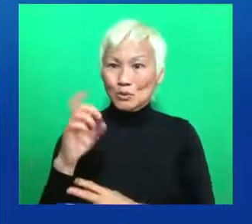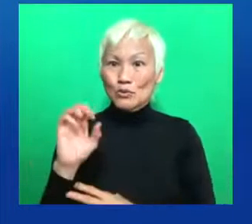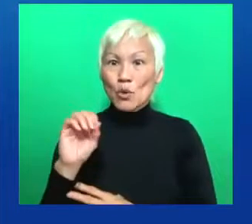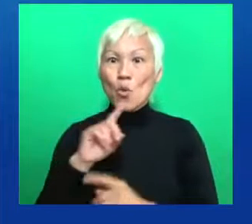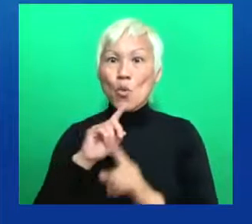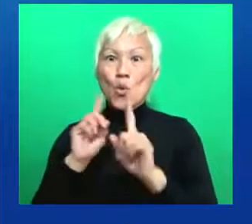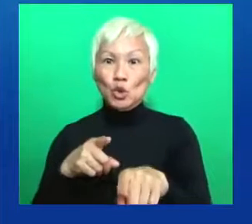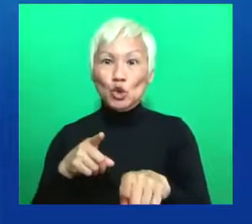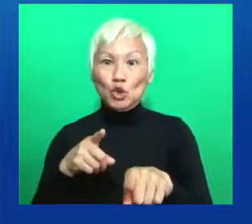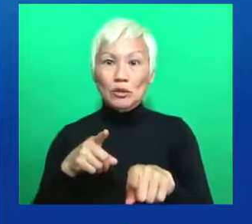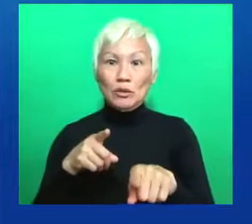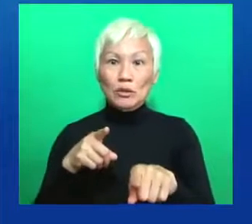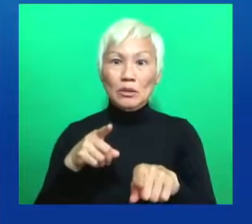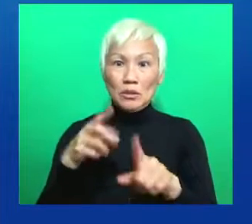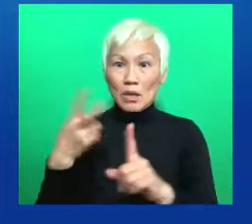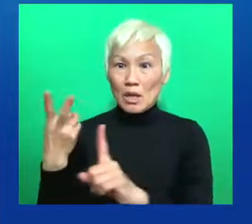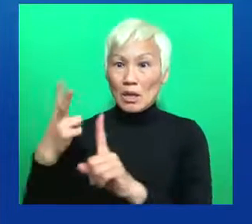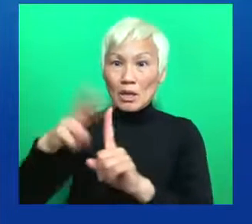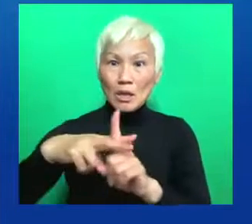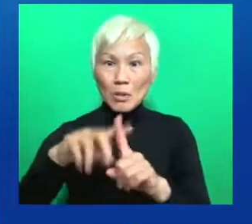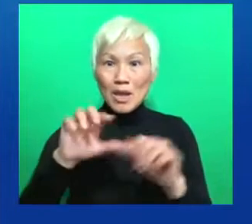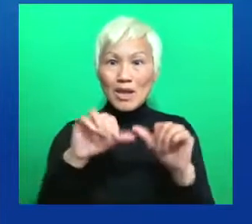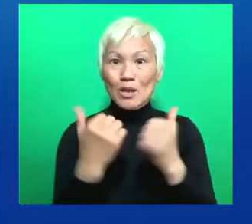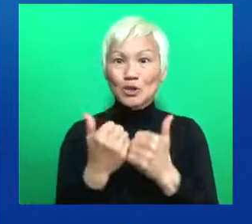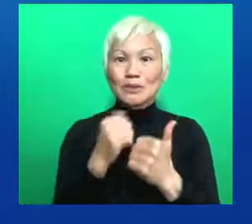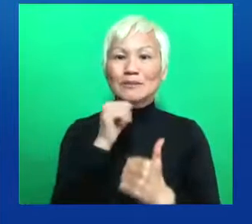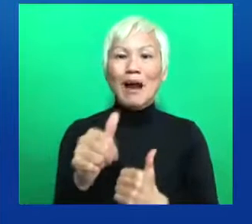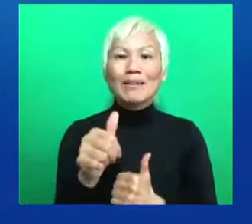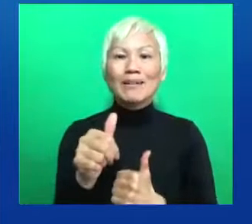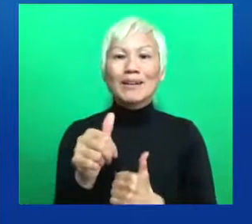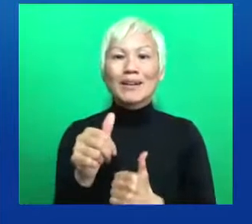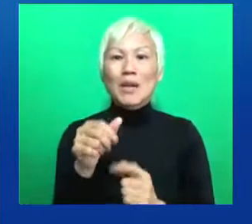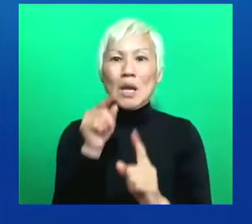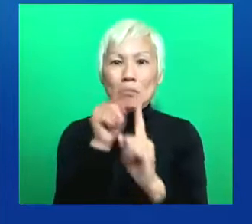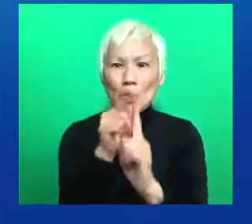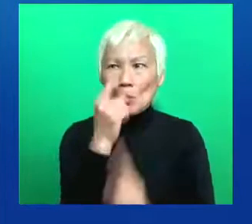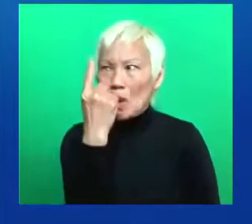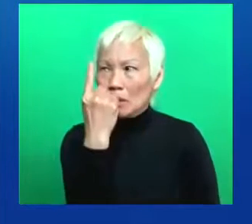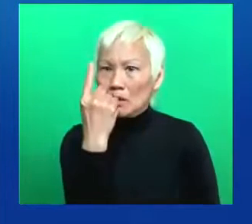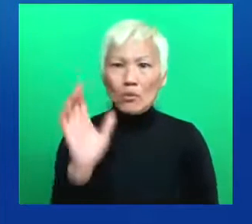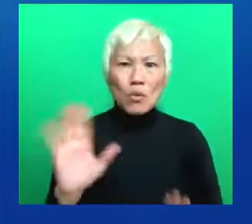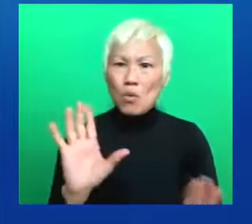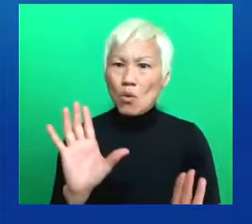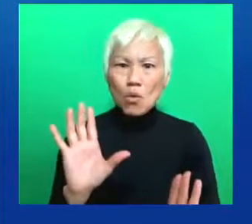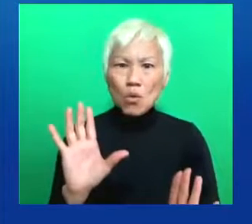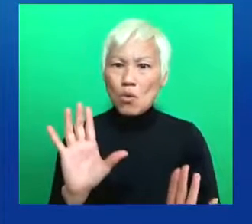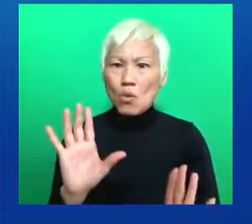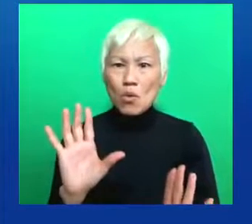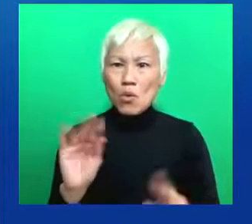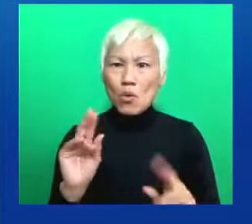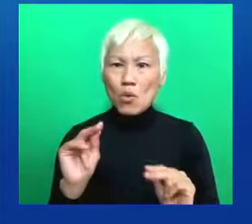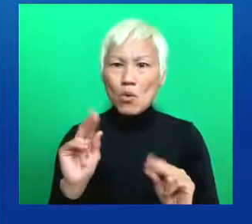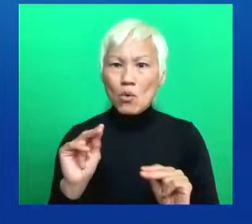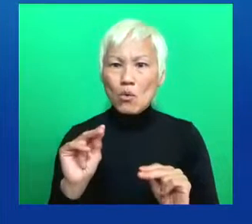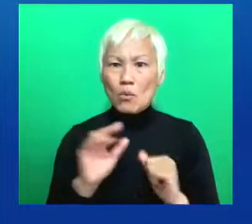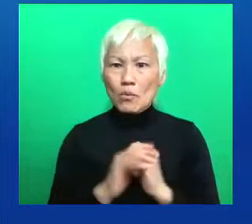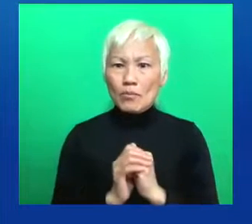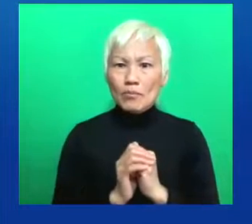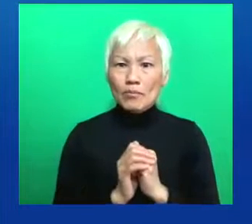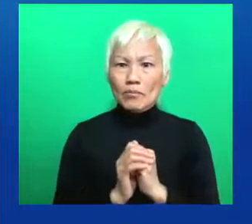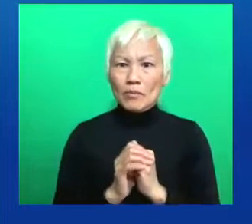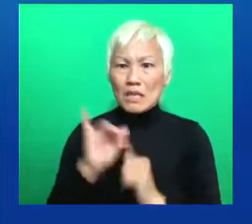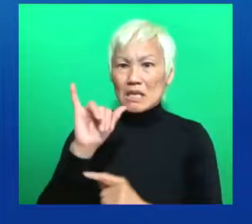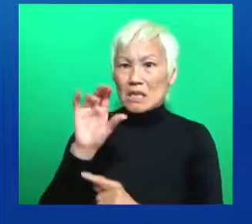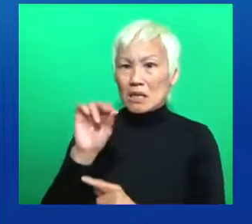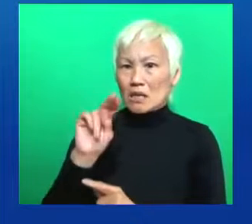The work that Ambassador Rice, Director Young, yourself, and others are doing to remove systemic barriers to federal resources and to provide